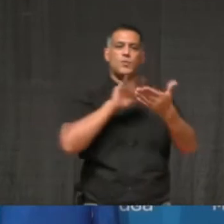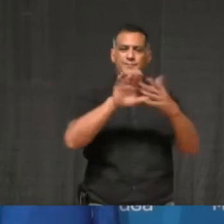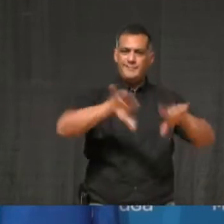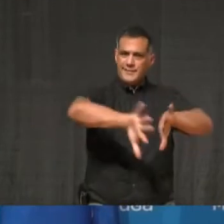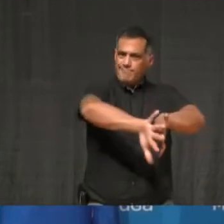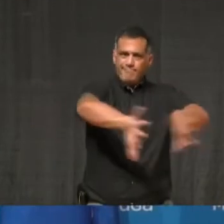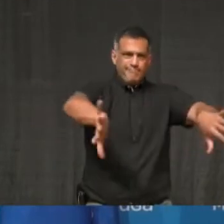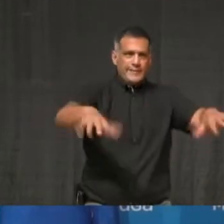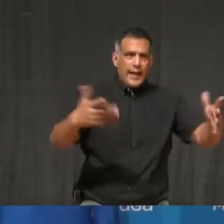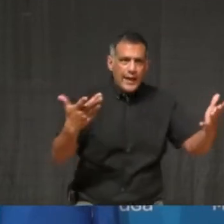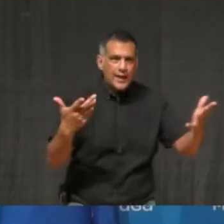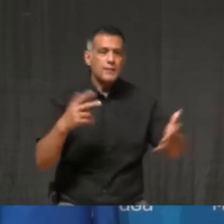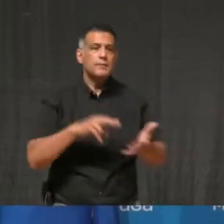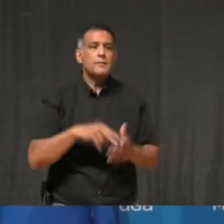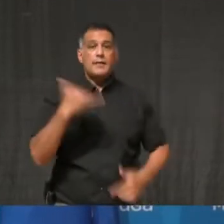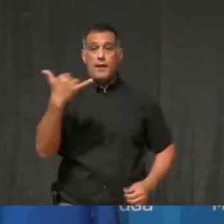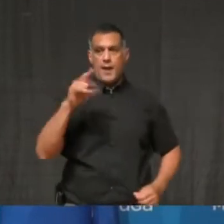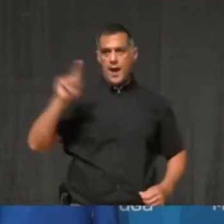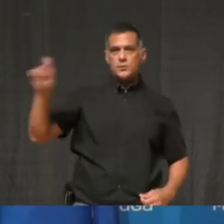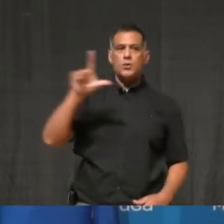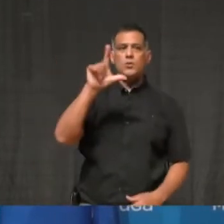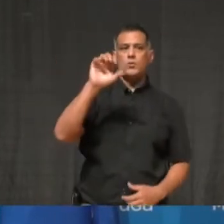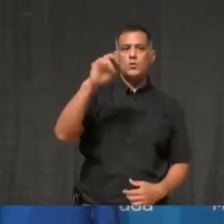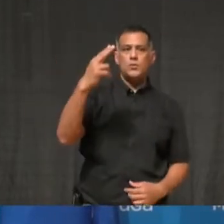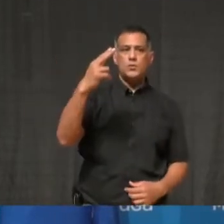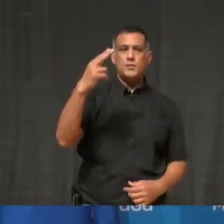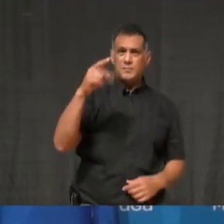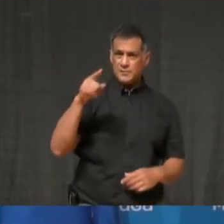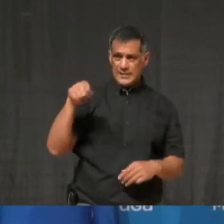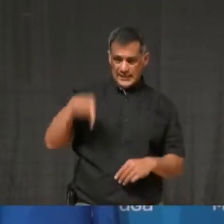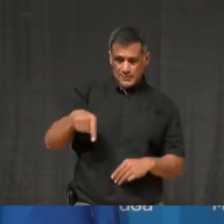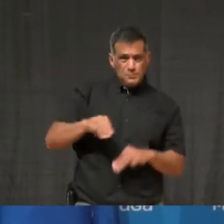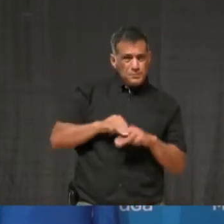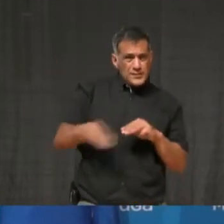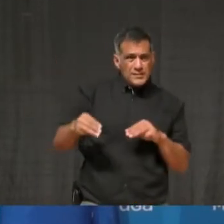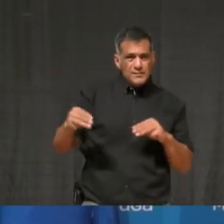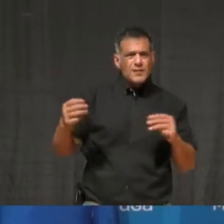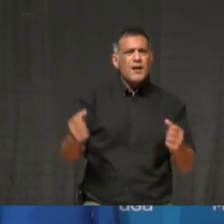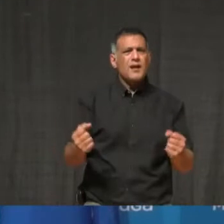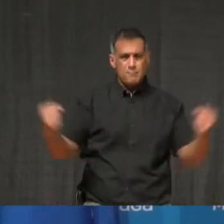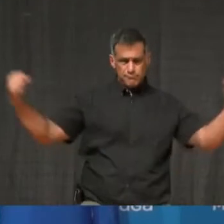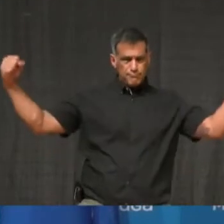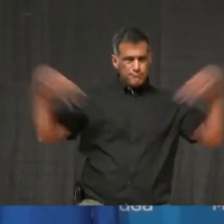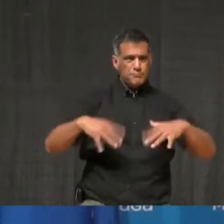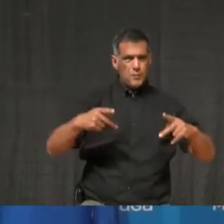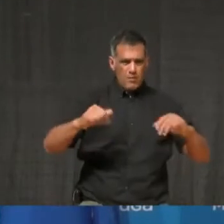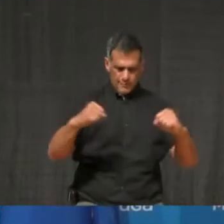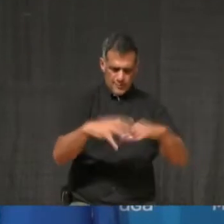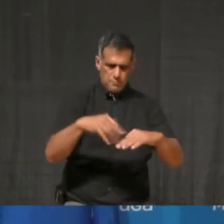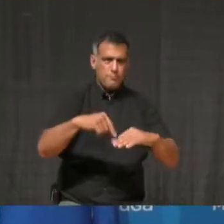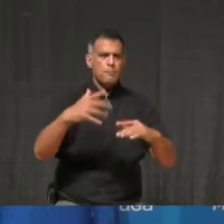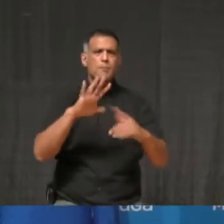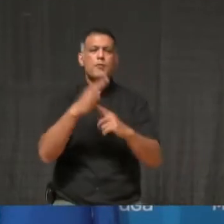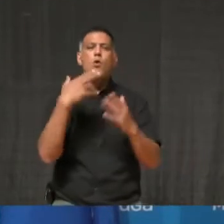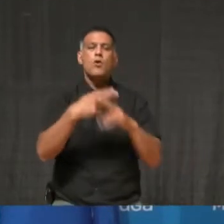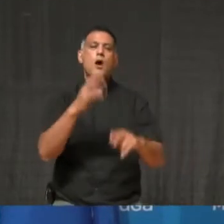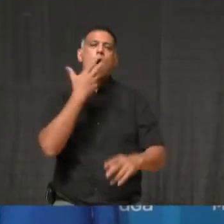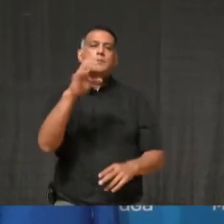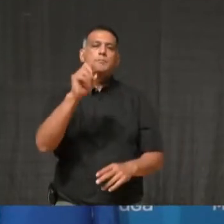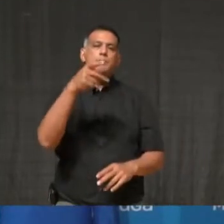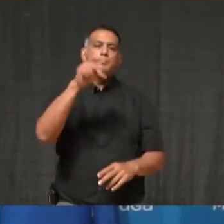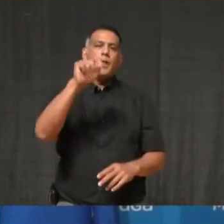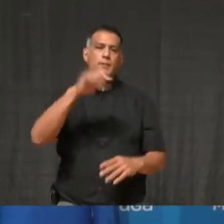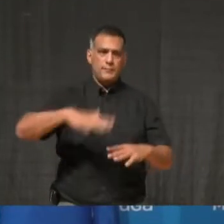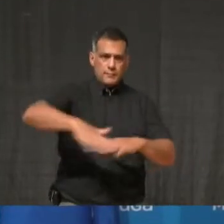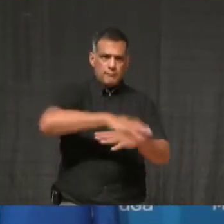Dr. Lowe as well. So being deemed a hotspot, implementing best practices that are known globally, and Mississauga being